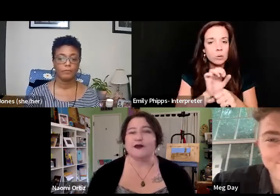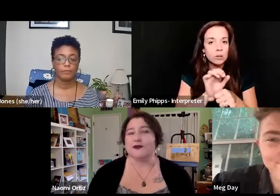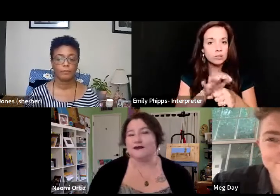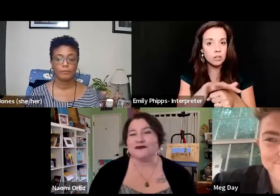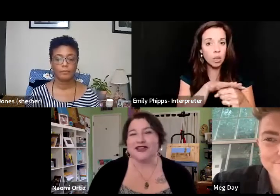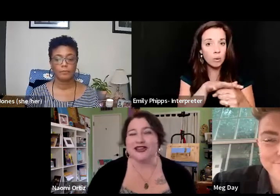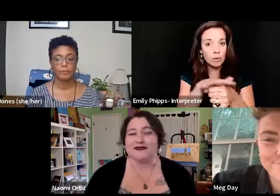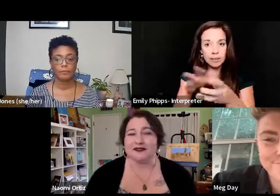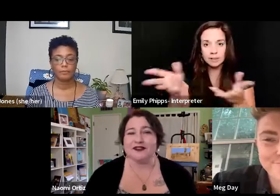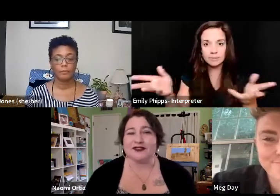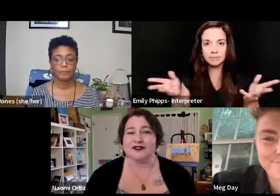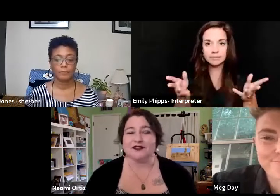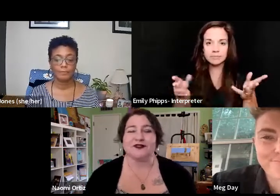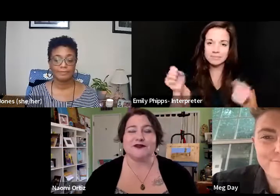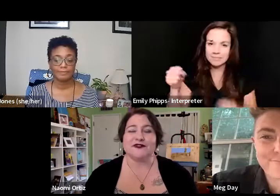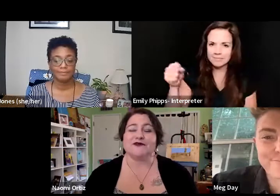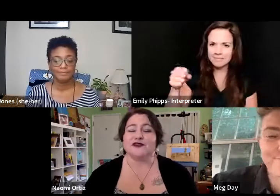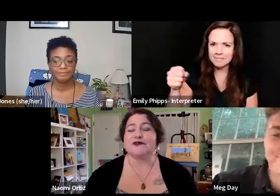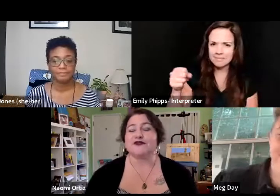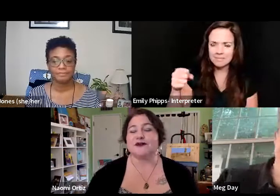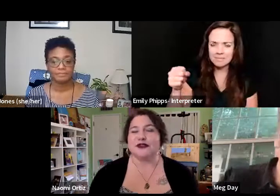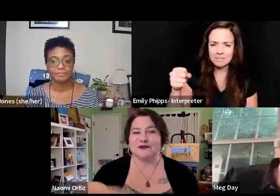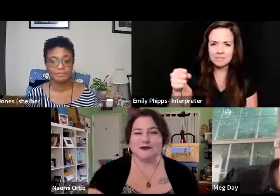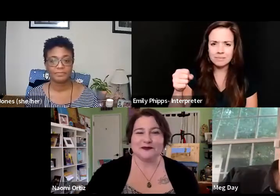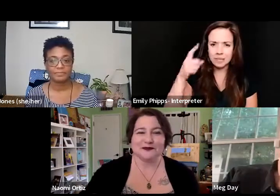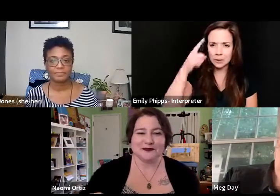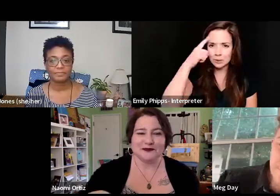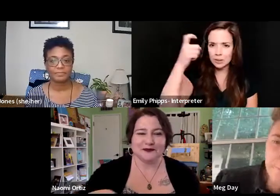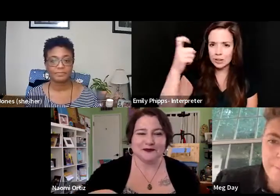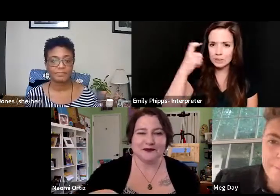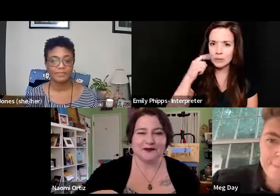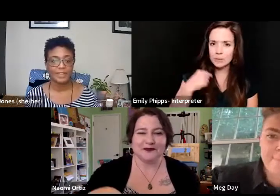So yeah, those are those are some dreams for me.